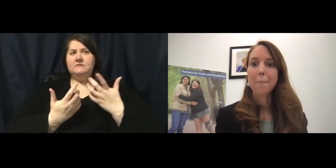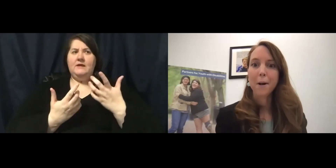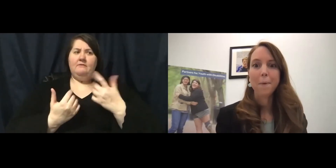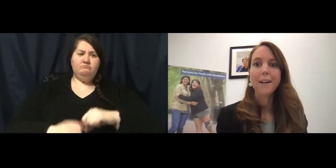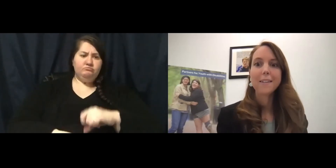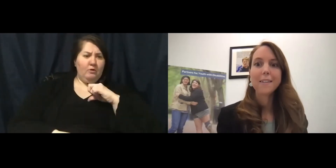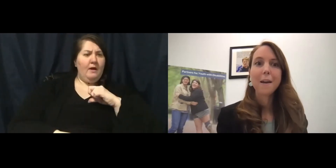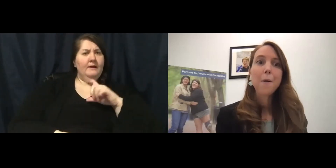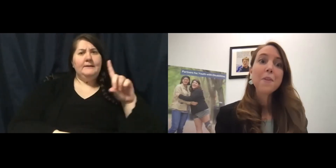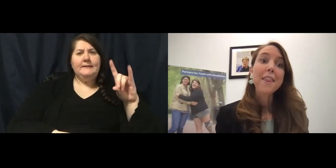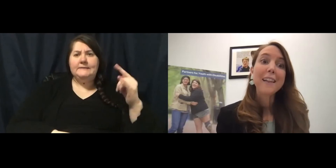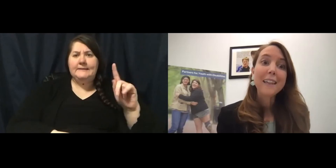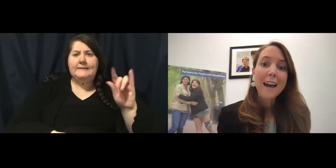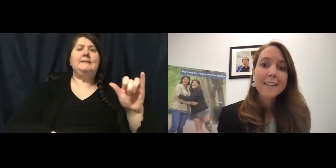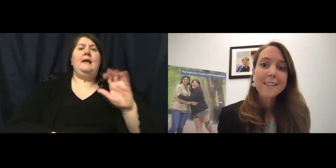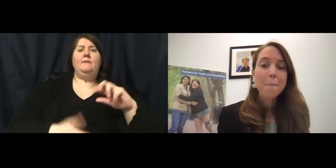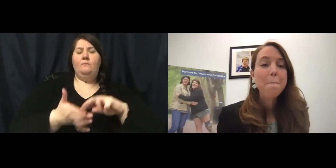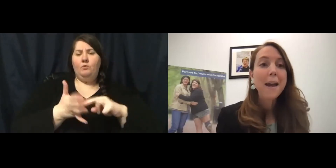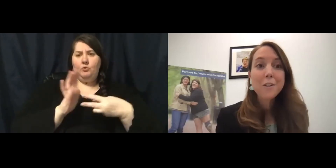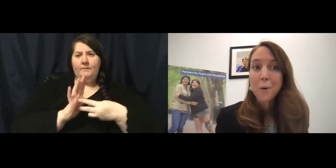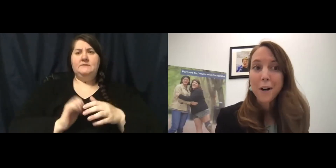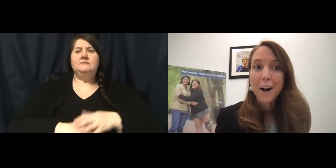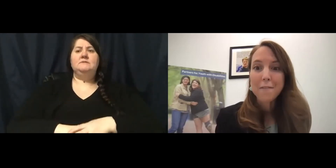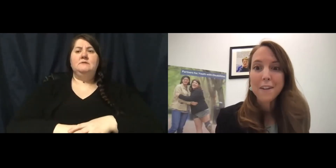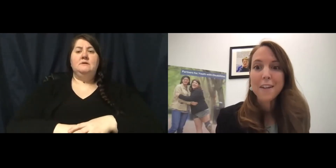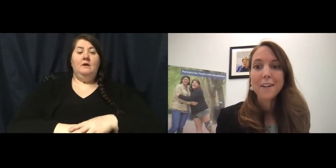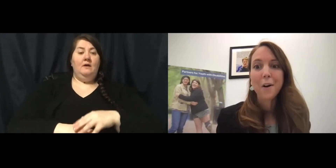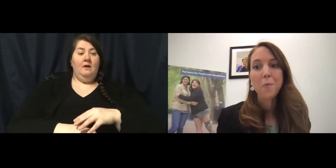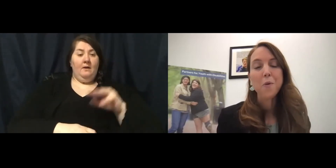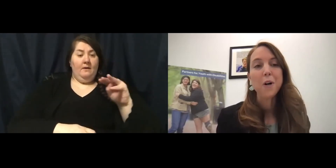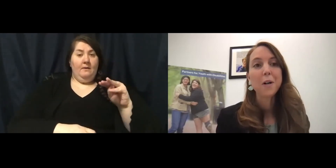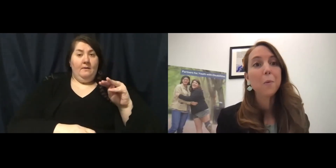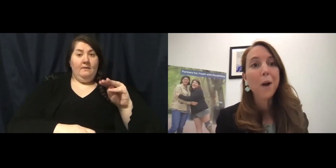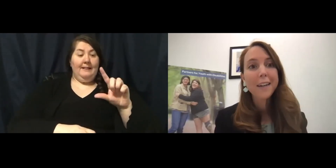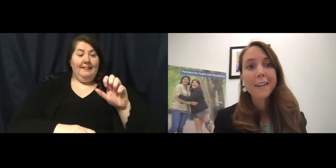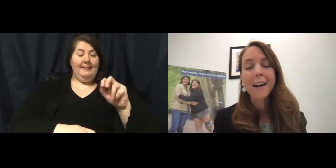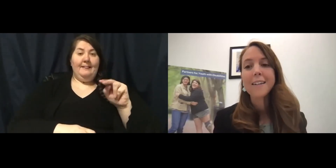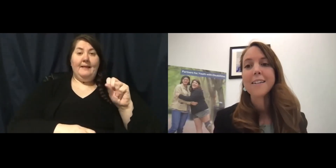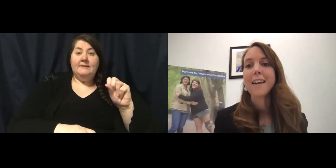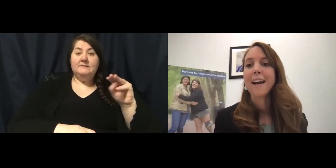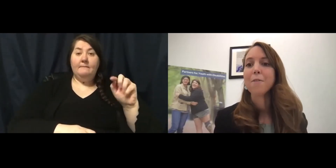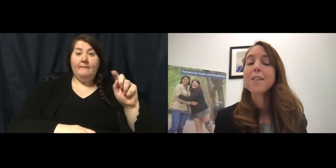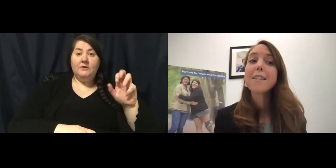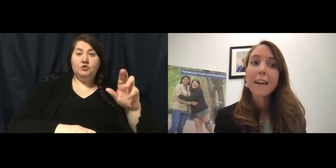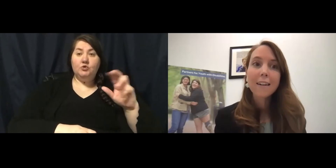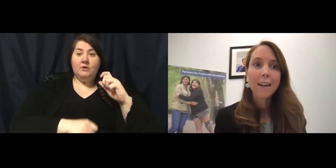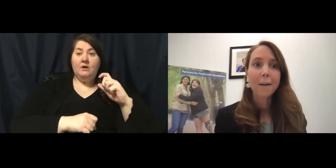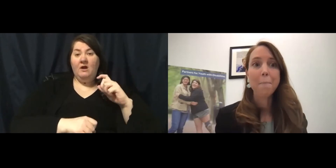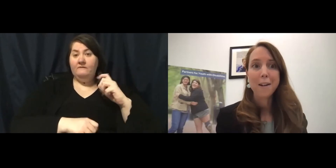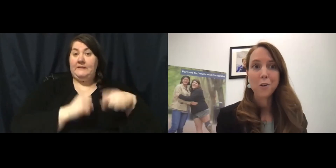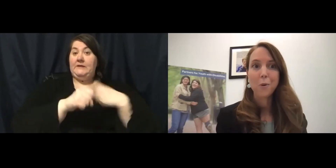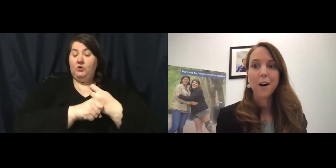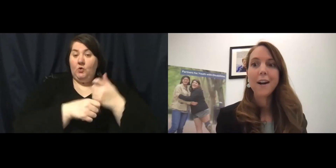and purpose. The lens. The mentor of the year award recognizes an outstanding